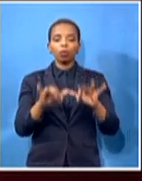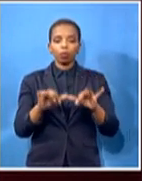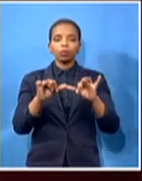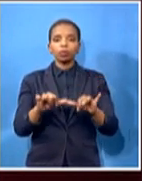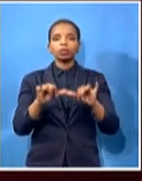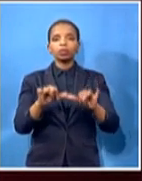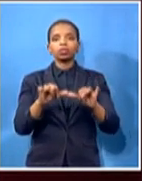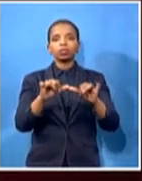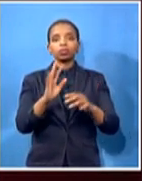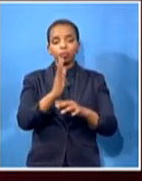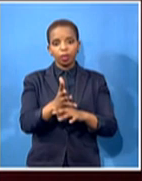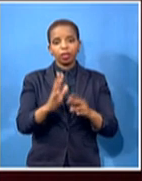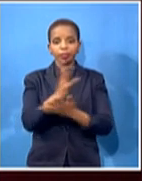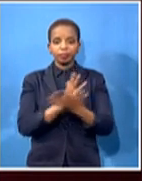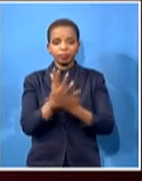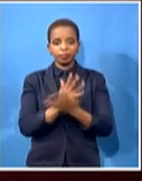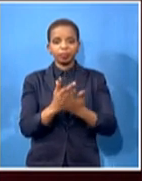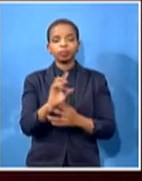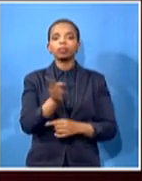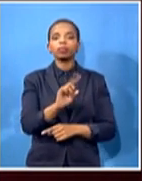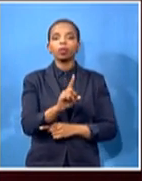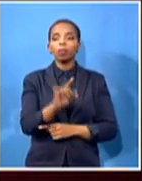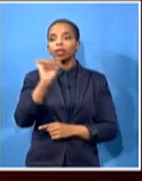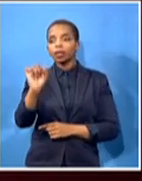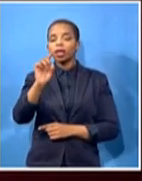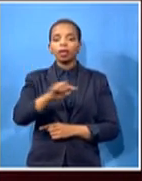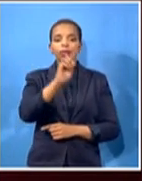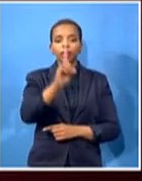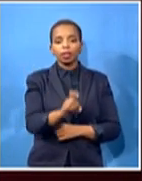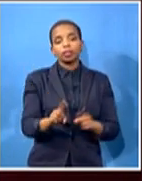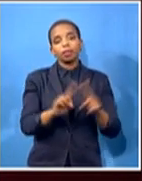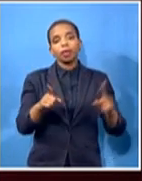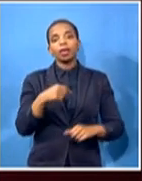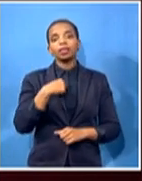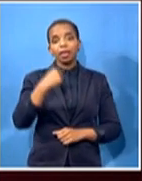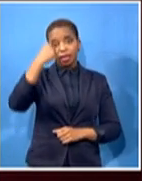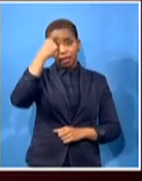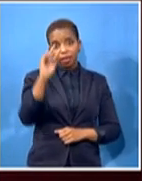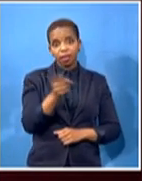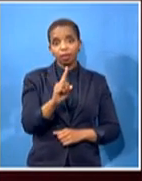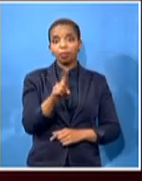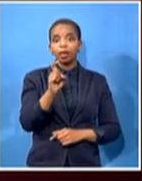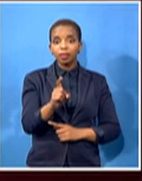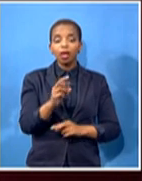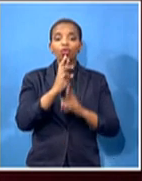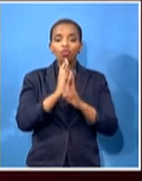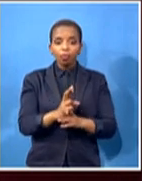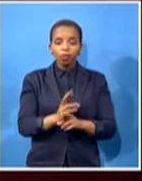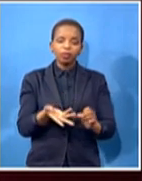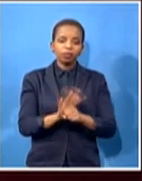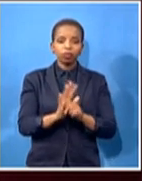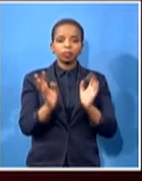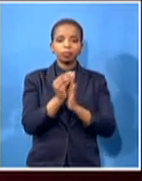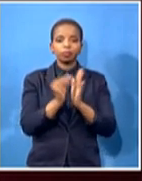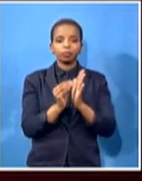But as I said, I think the prosecutor gave a good and comprehensive explanation to why he has landed, where he has landed,